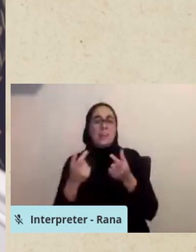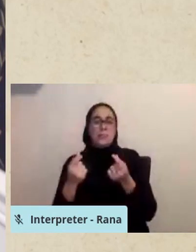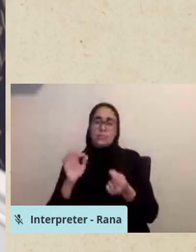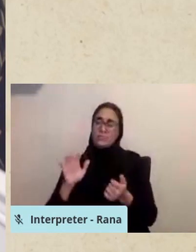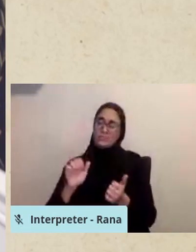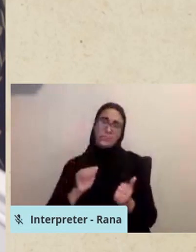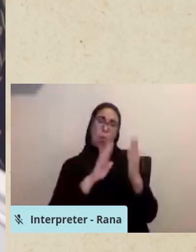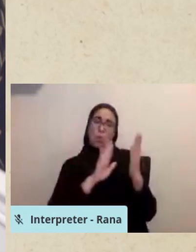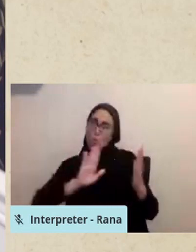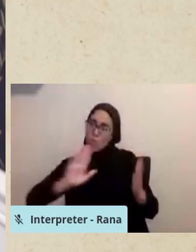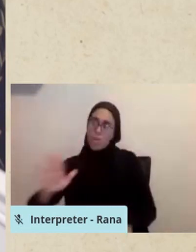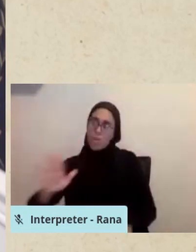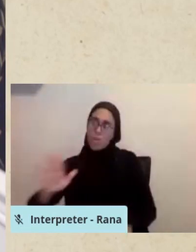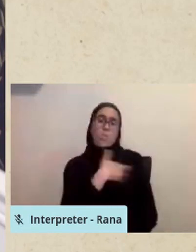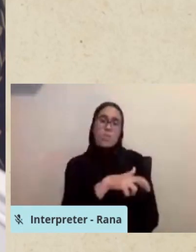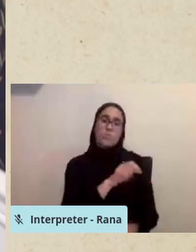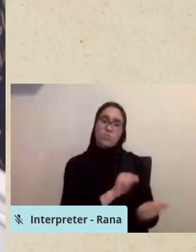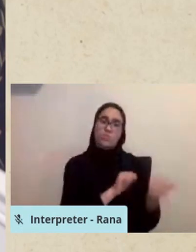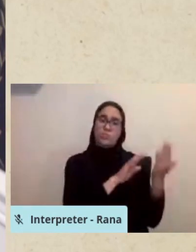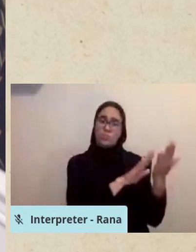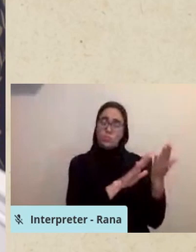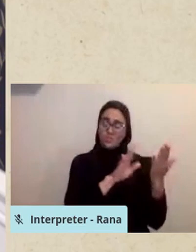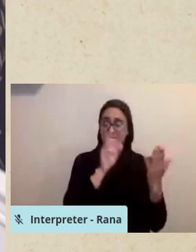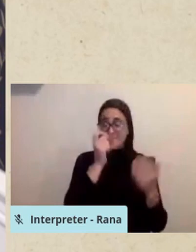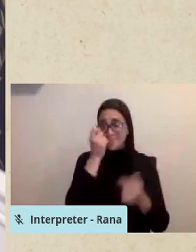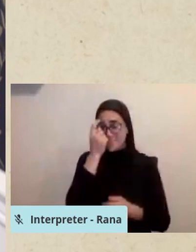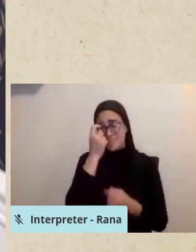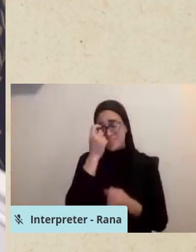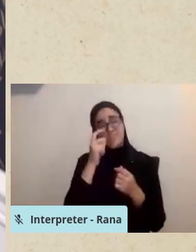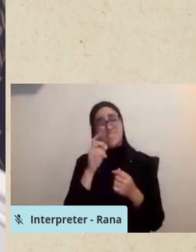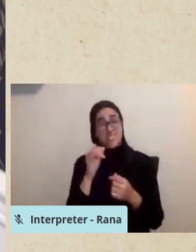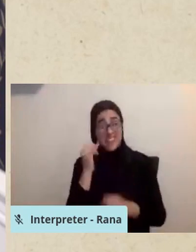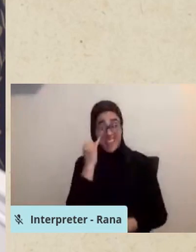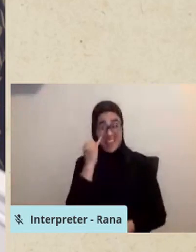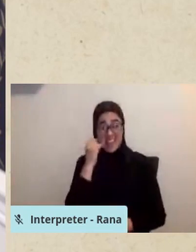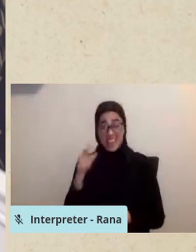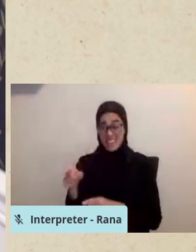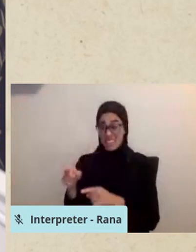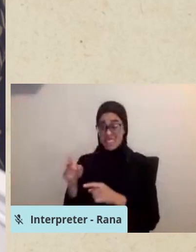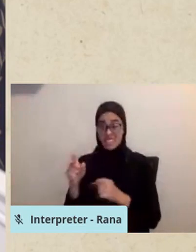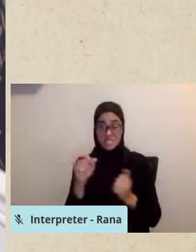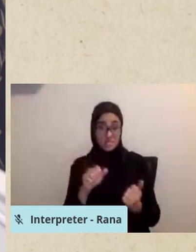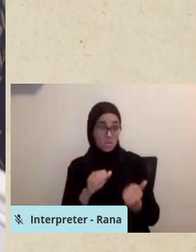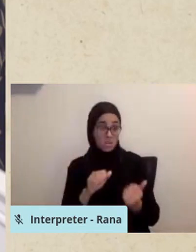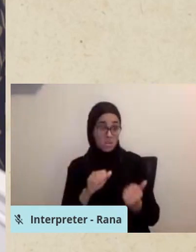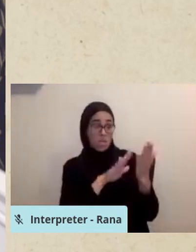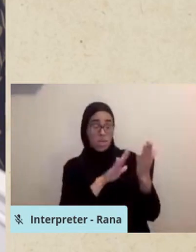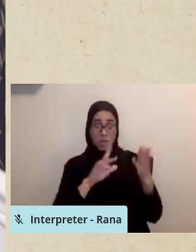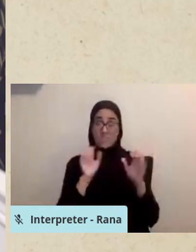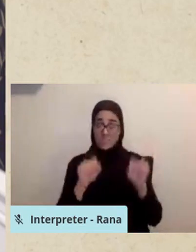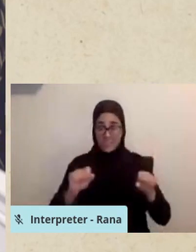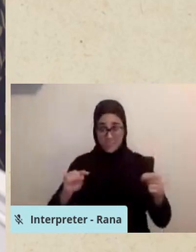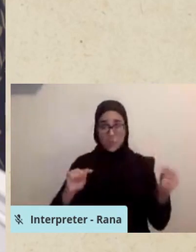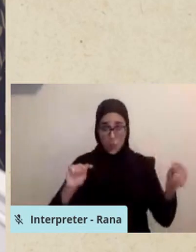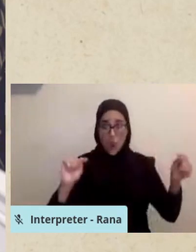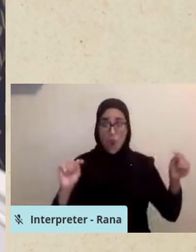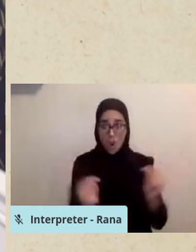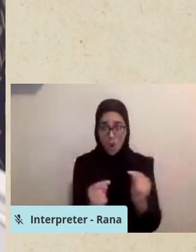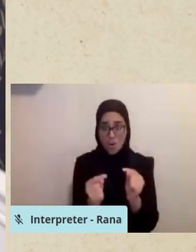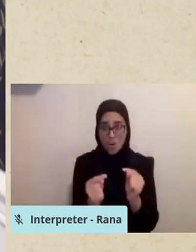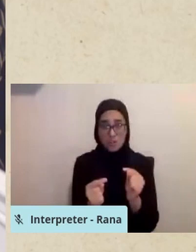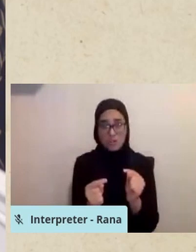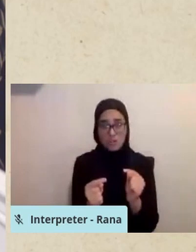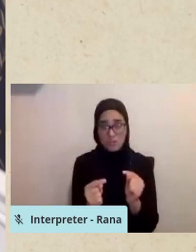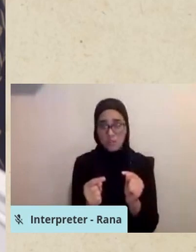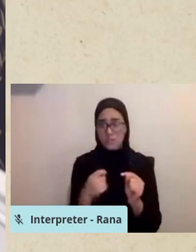and harmful, not just for patients, but for the care providers to engage like this. But what can we offer besides righteous